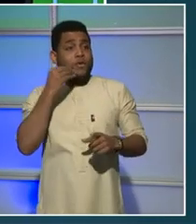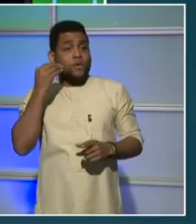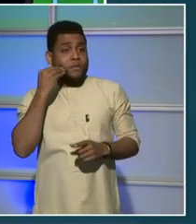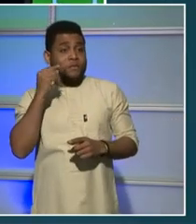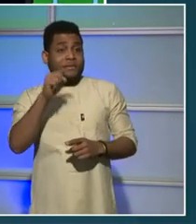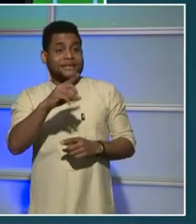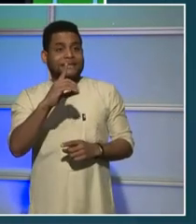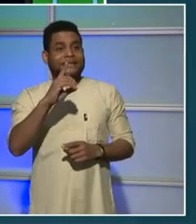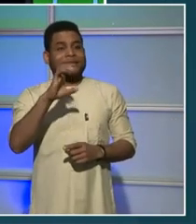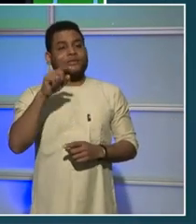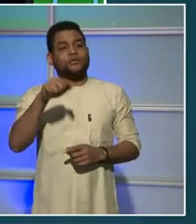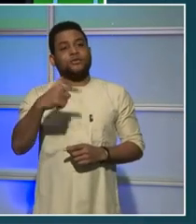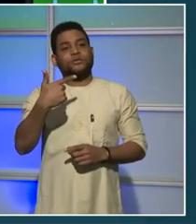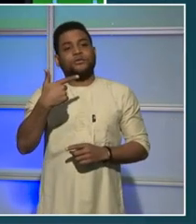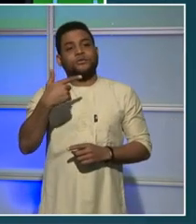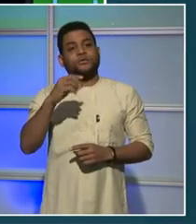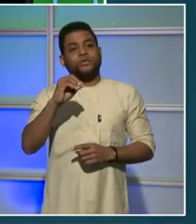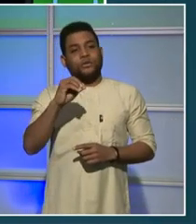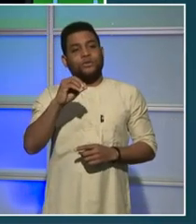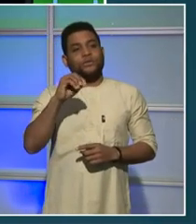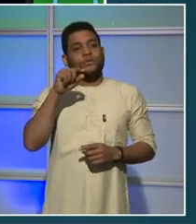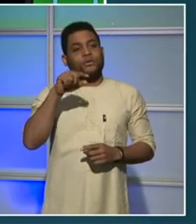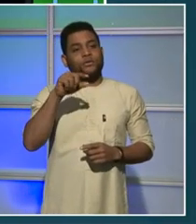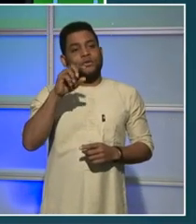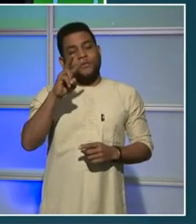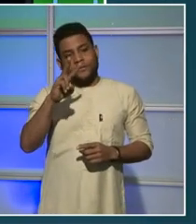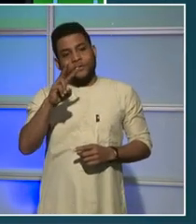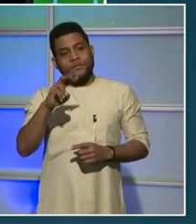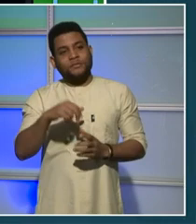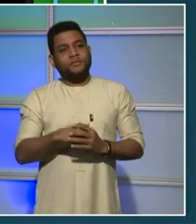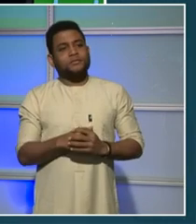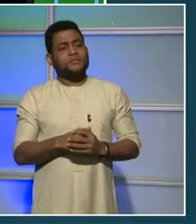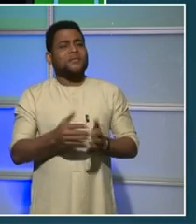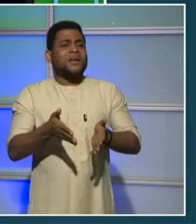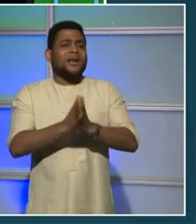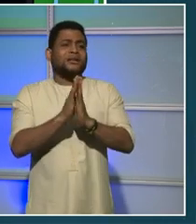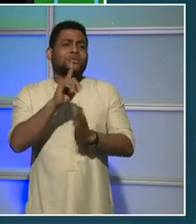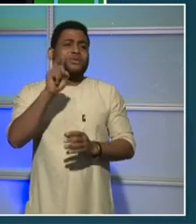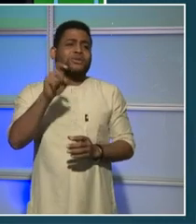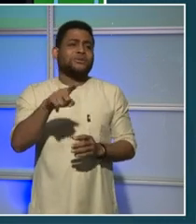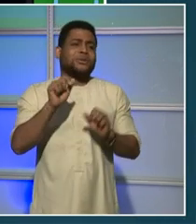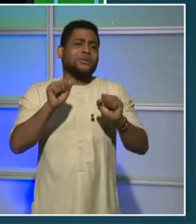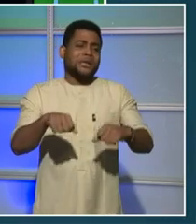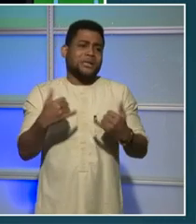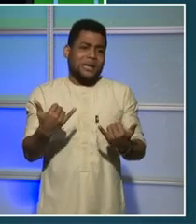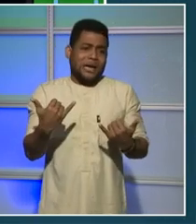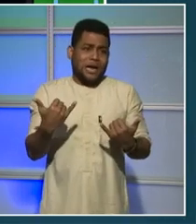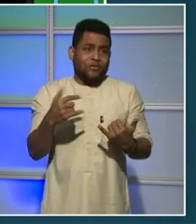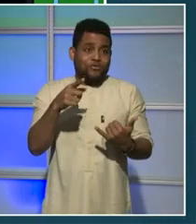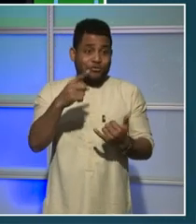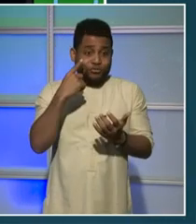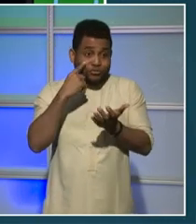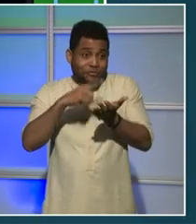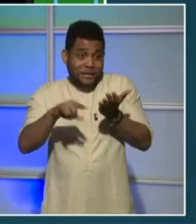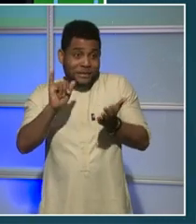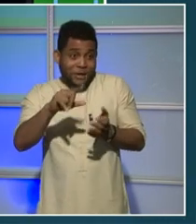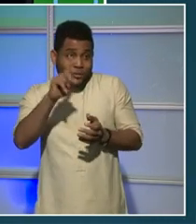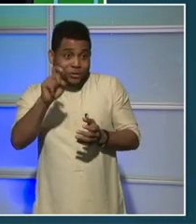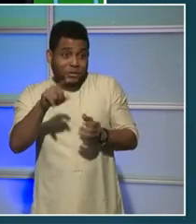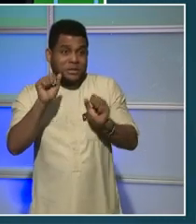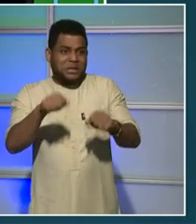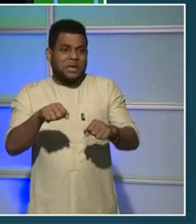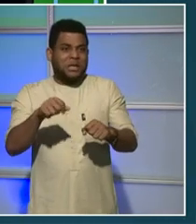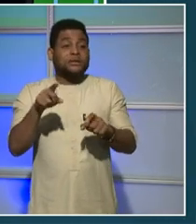Ask the Mayor button, and you'll be entered into a queue to be able to ask your question. If you're not there yet, go there now, and we'll be able to get some more at-home questions.